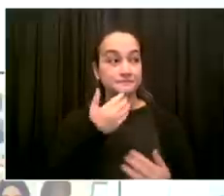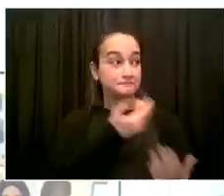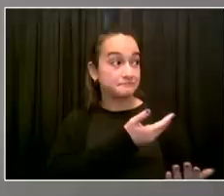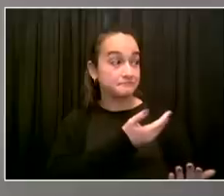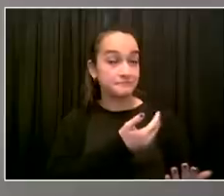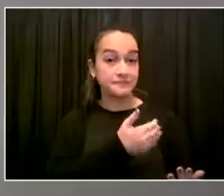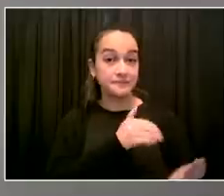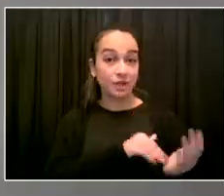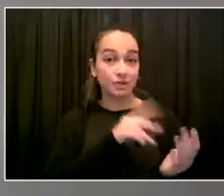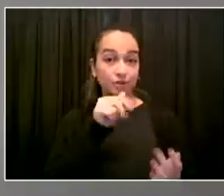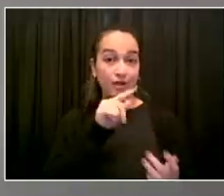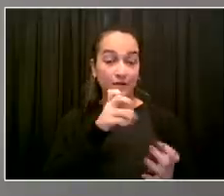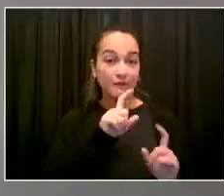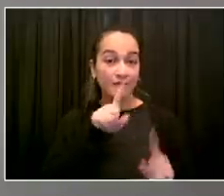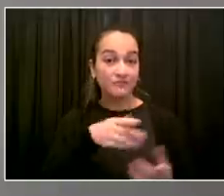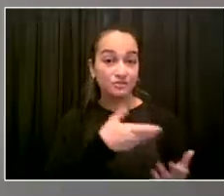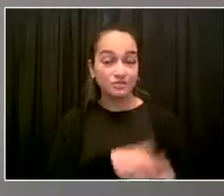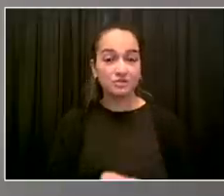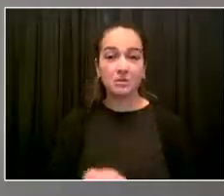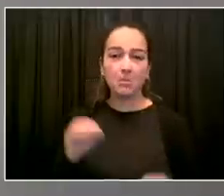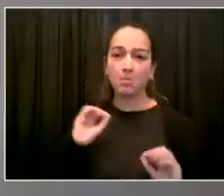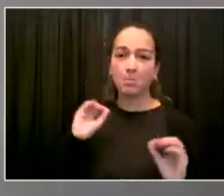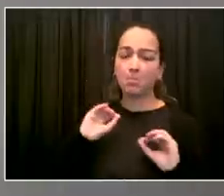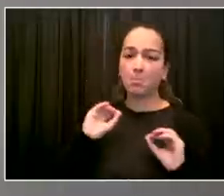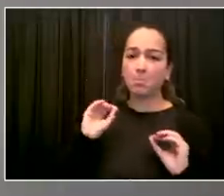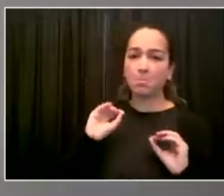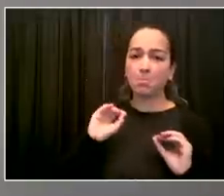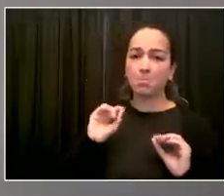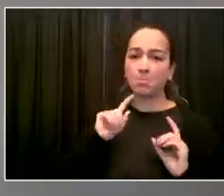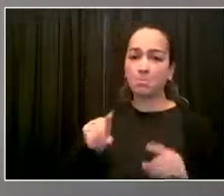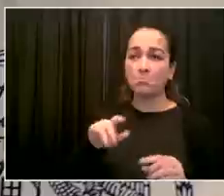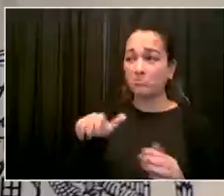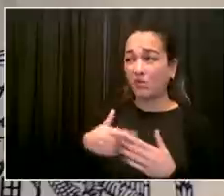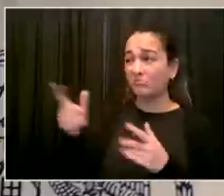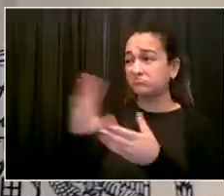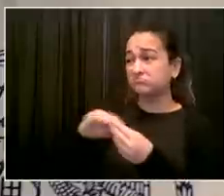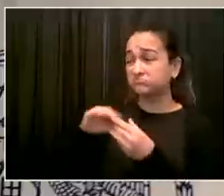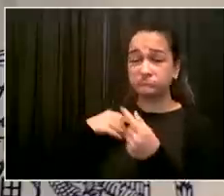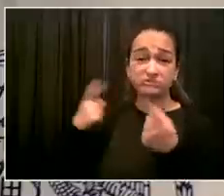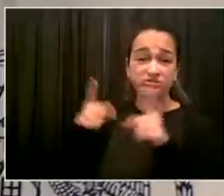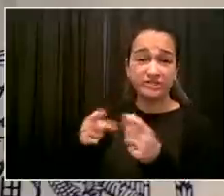No, sir. I totally agree with Dr. Chotsky. Thank you. Thank you. Go ahead, Emma.